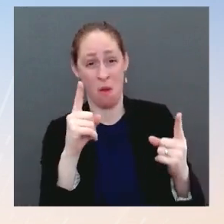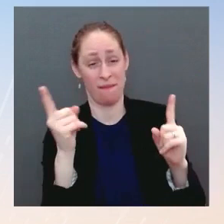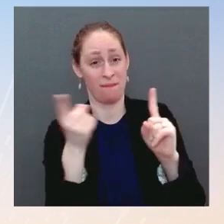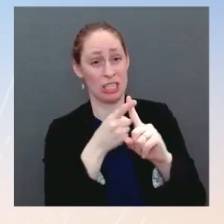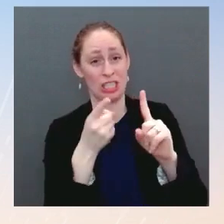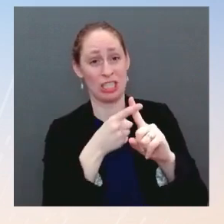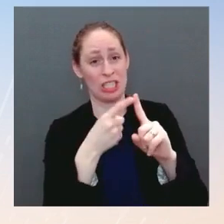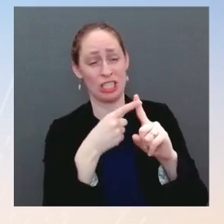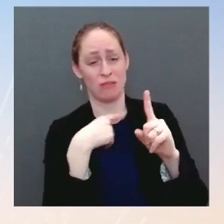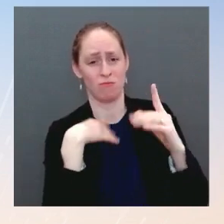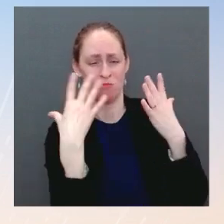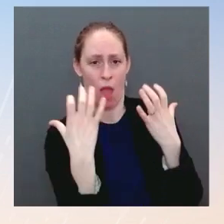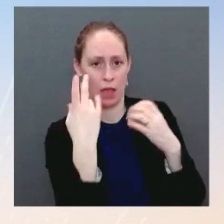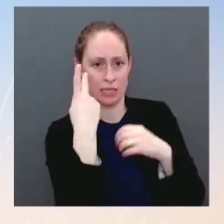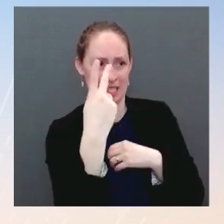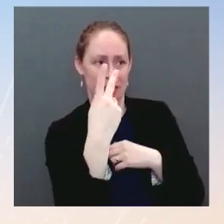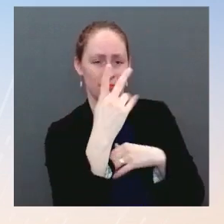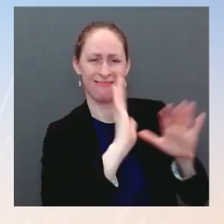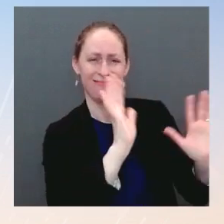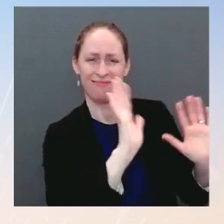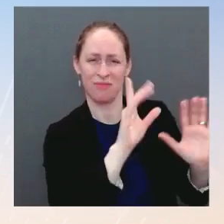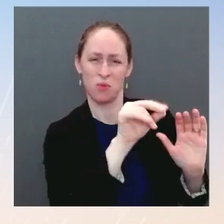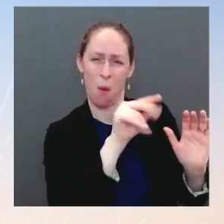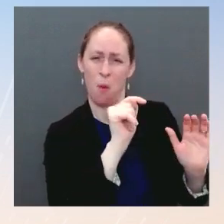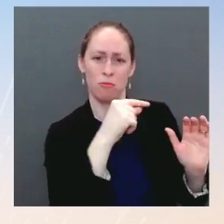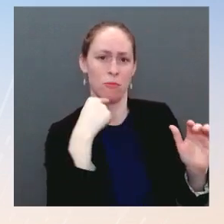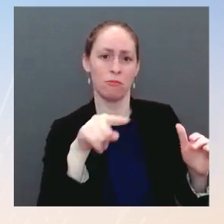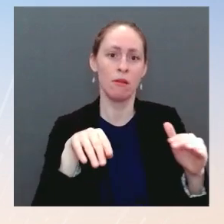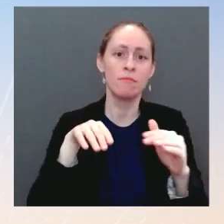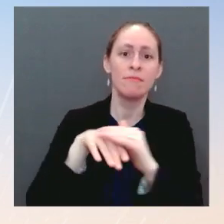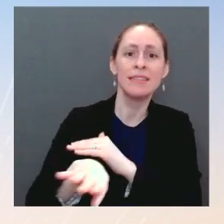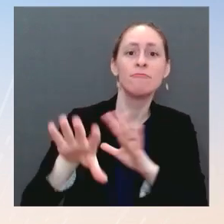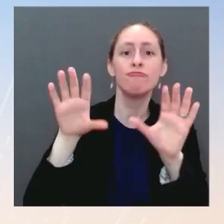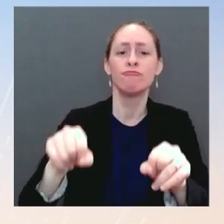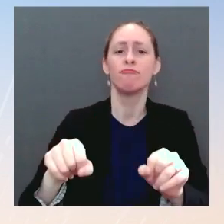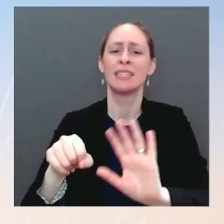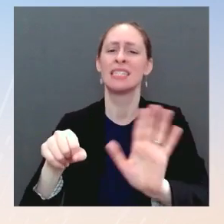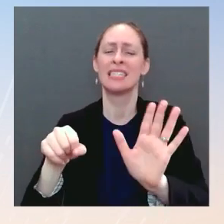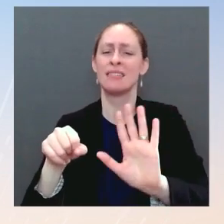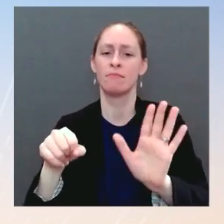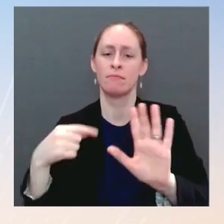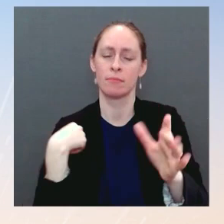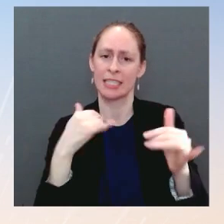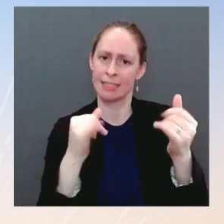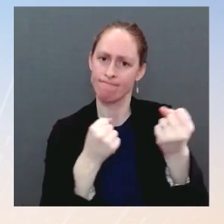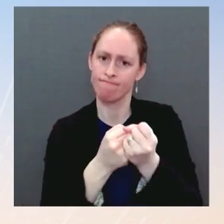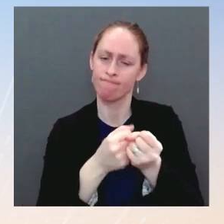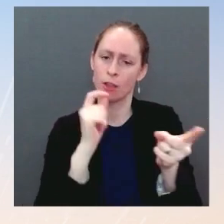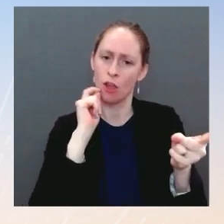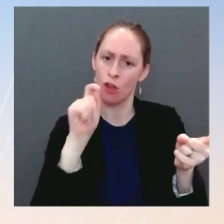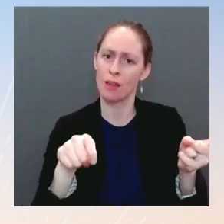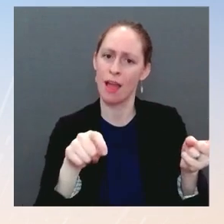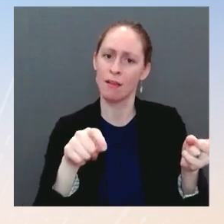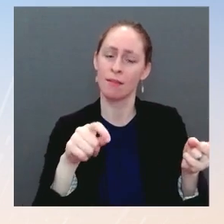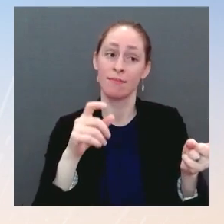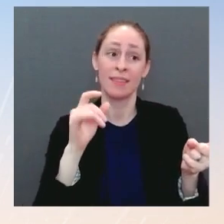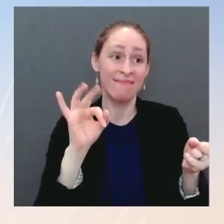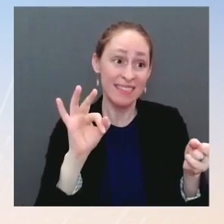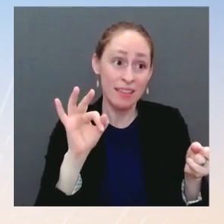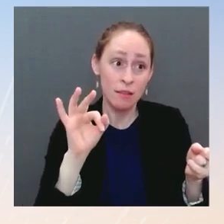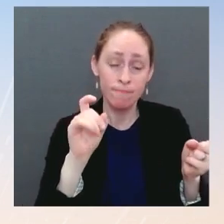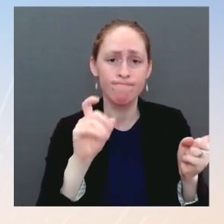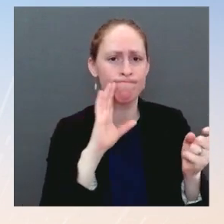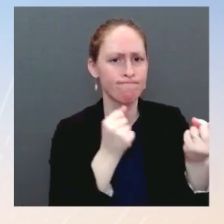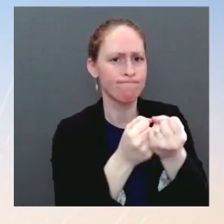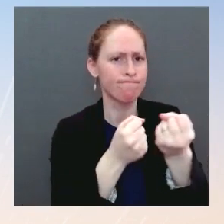we're prepared to do that as needs warrant. The And more broadly, what lessons did the President learn after the fall of Kabul,